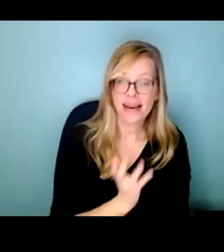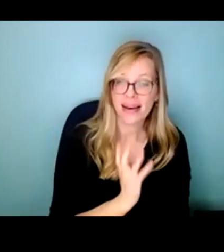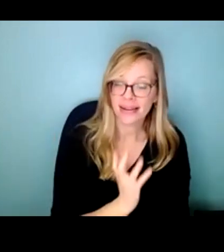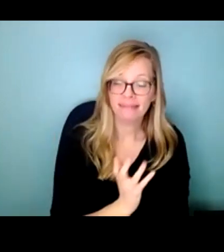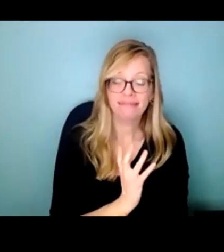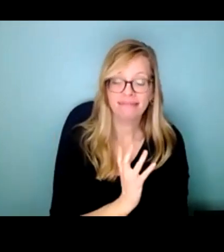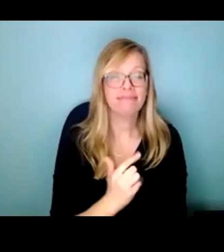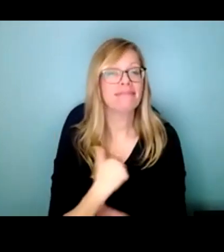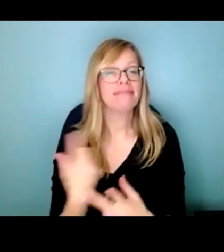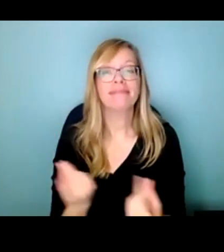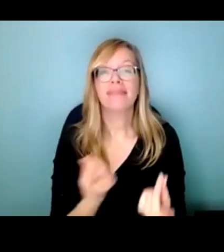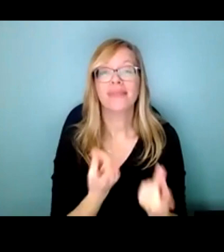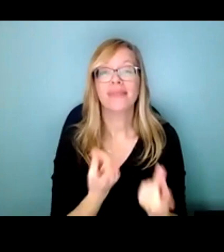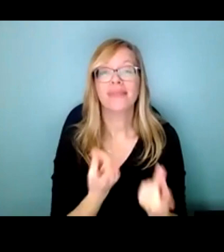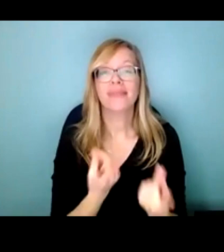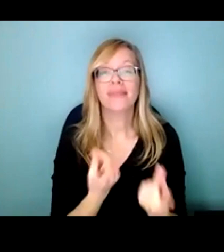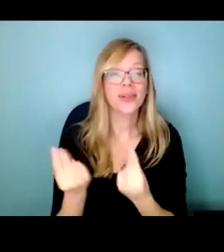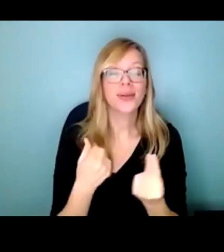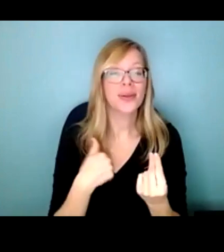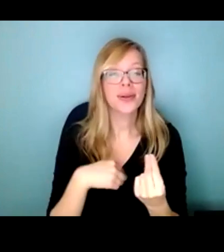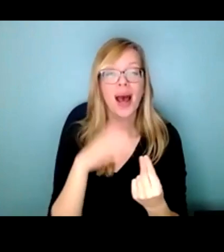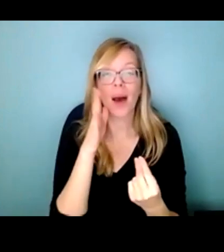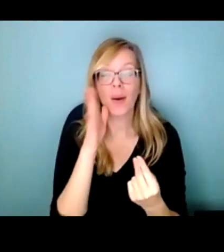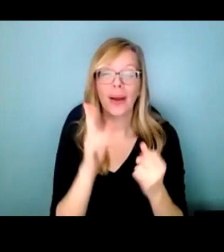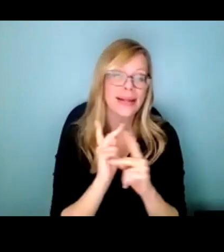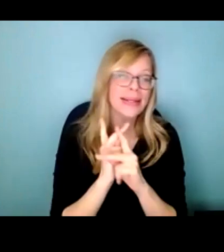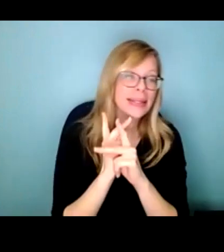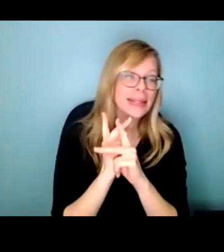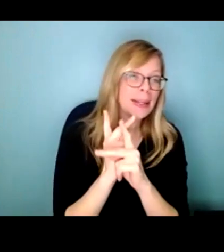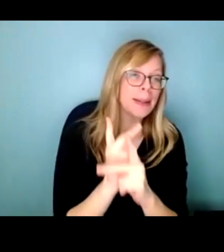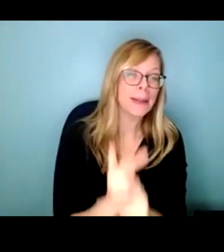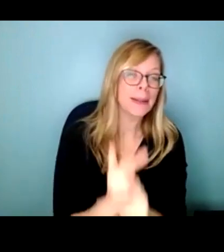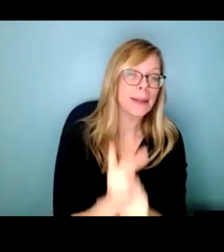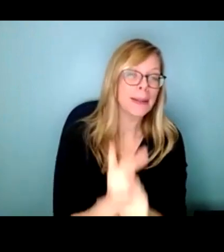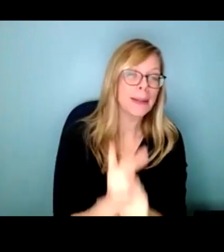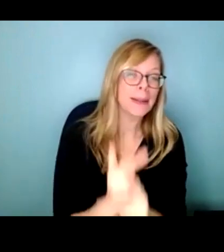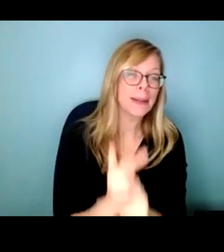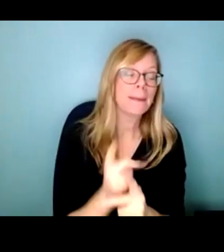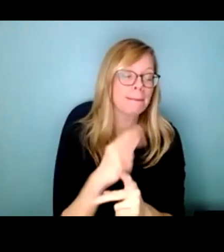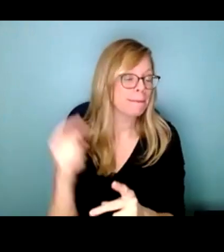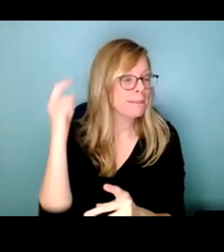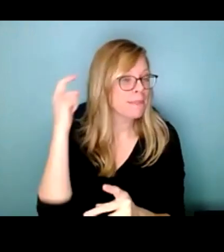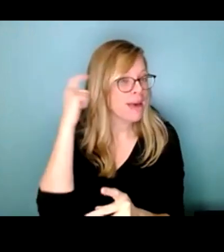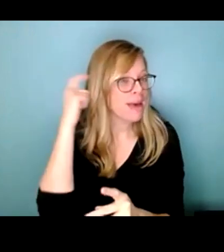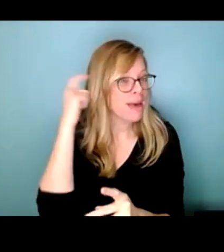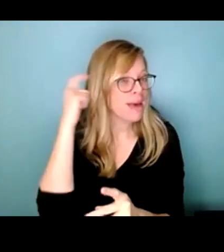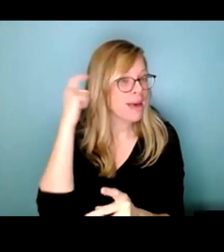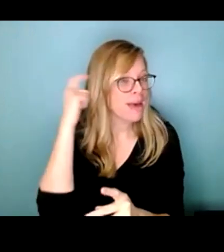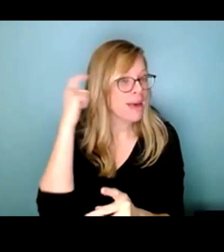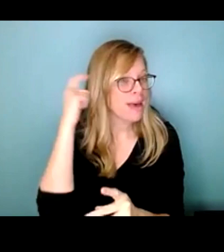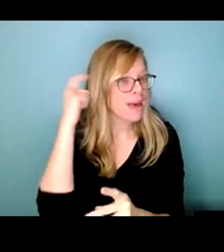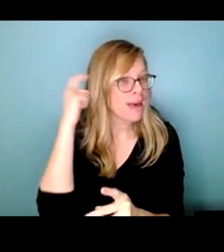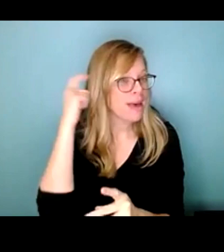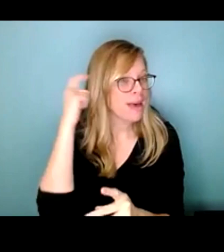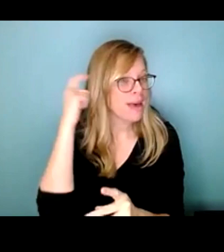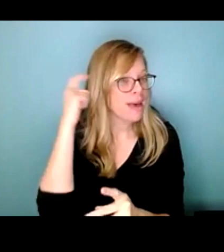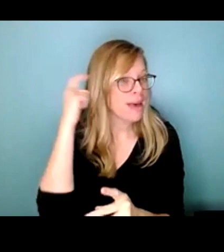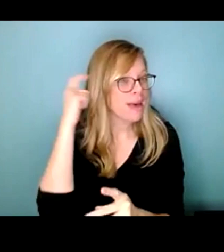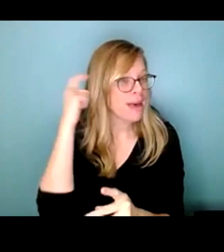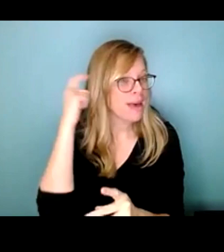I'm gonna take my time.